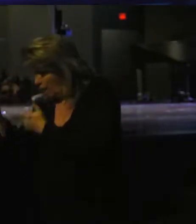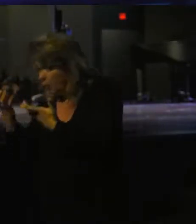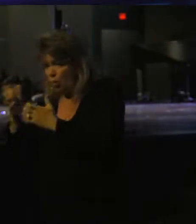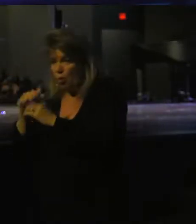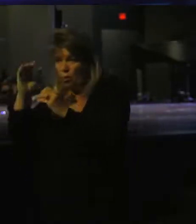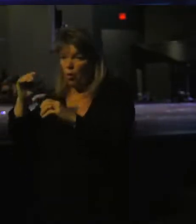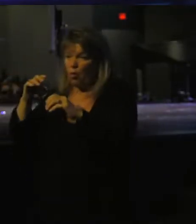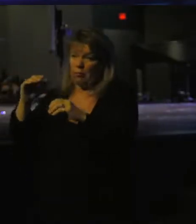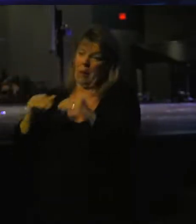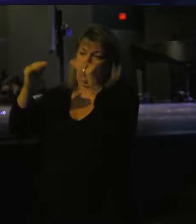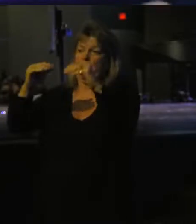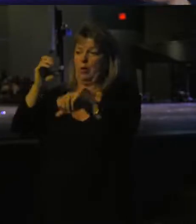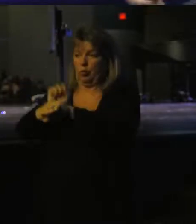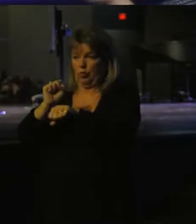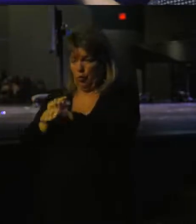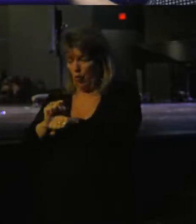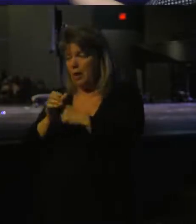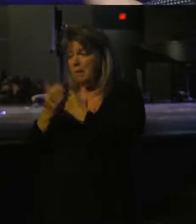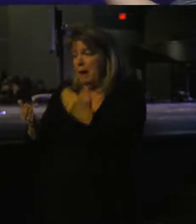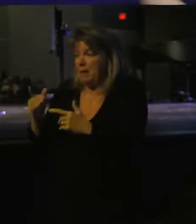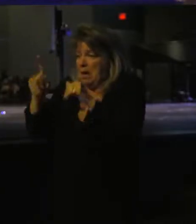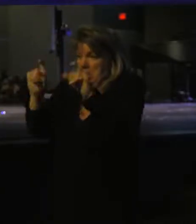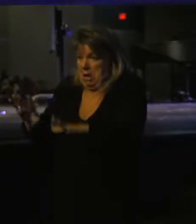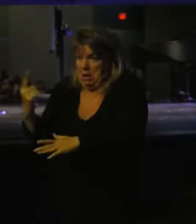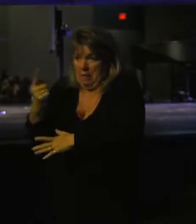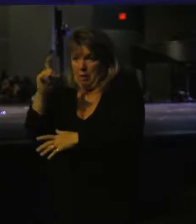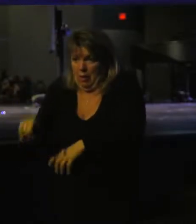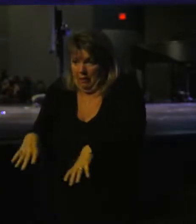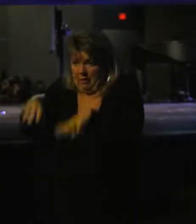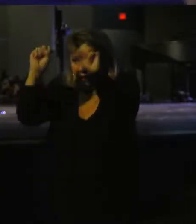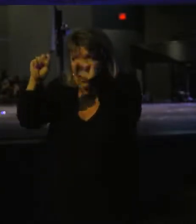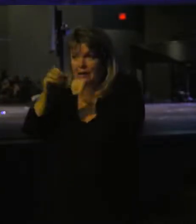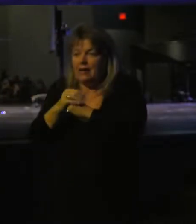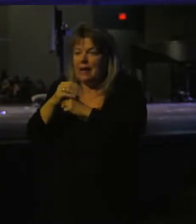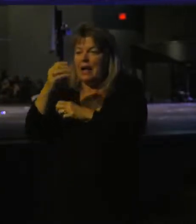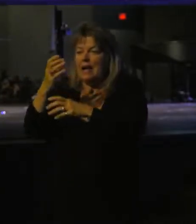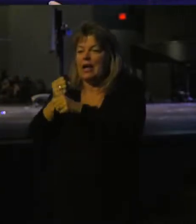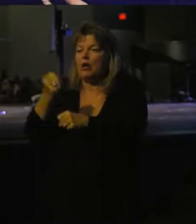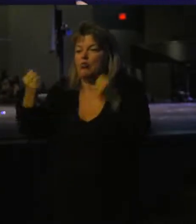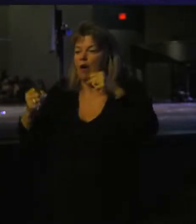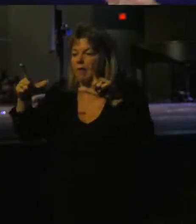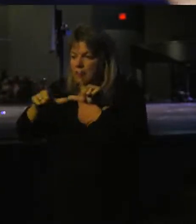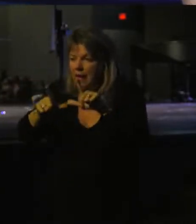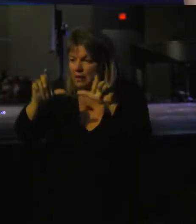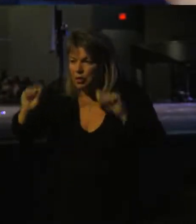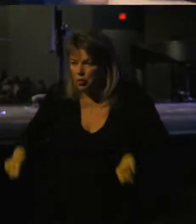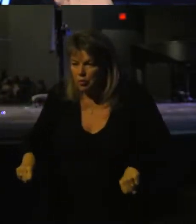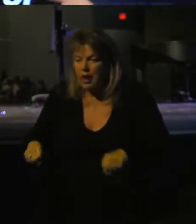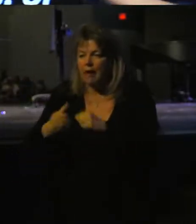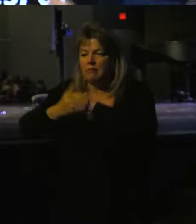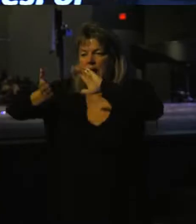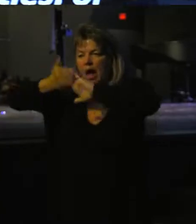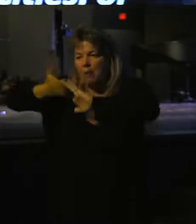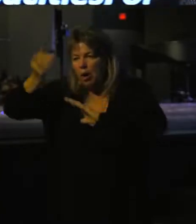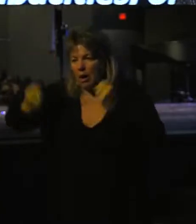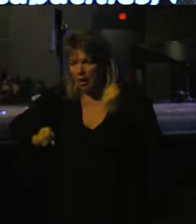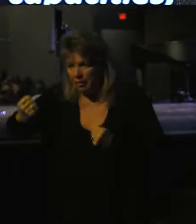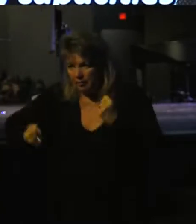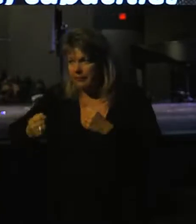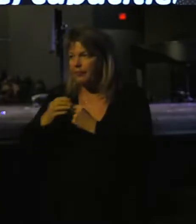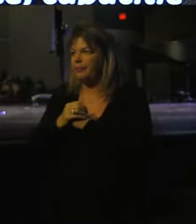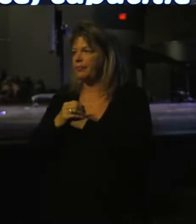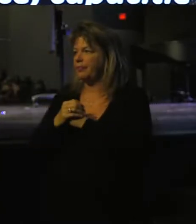promotion you want. You think about a test as something you have to take in order to get your driver's license so you can operate a motor vehicle.